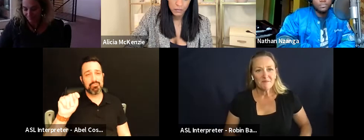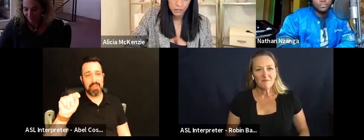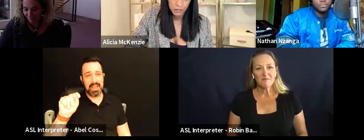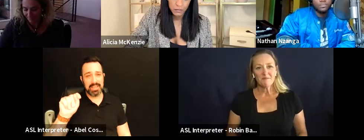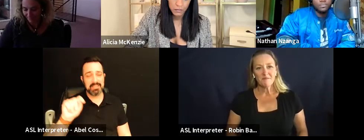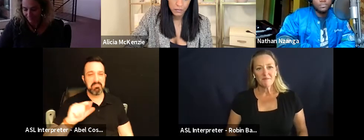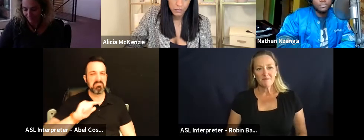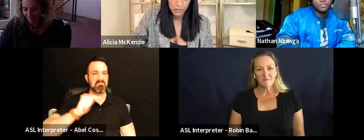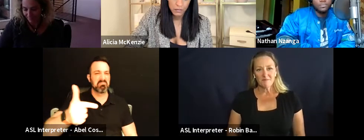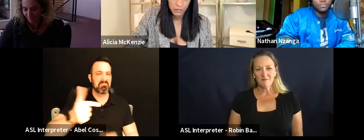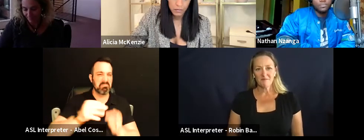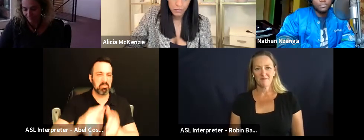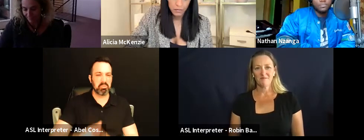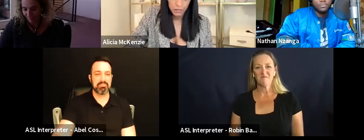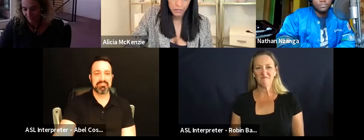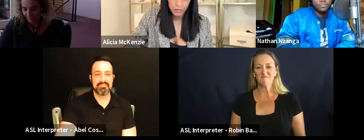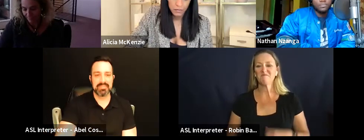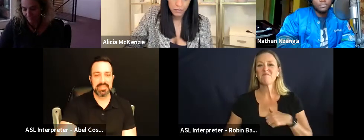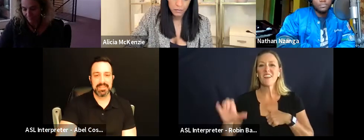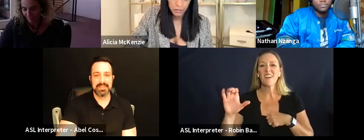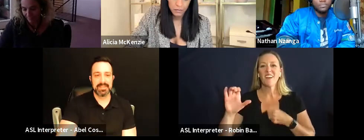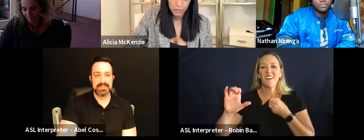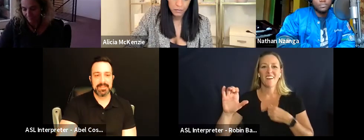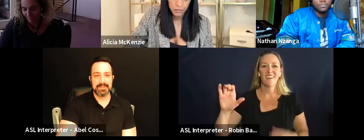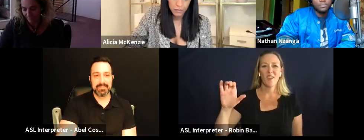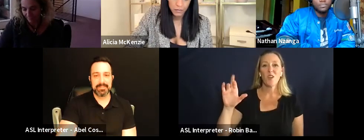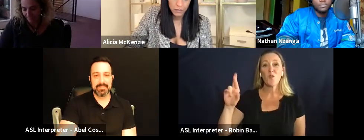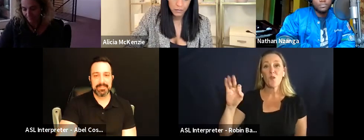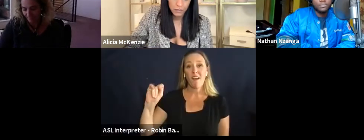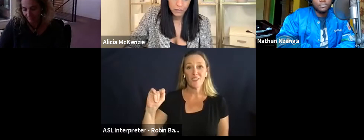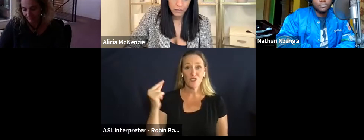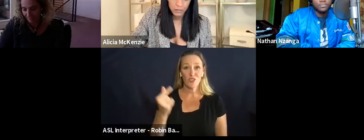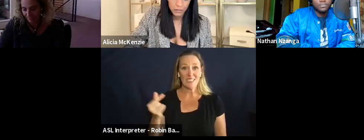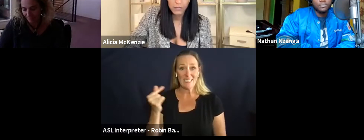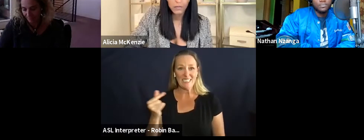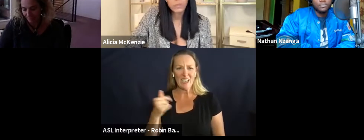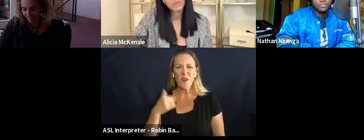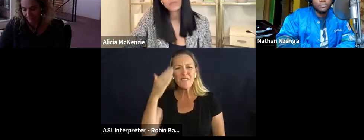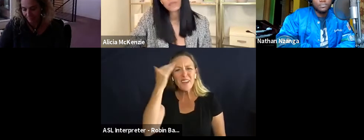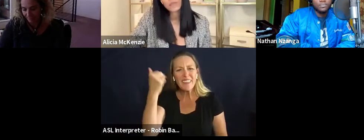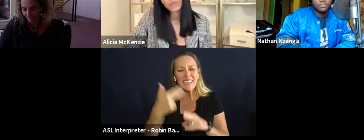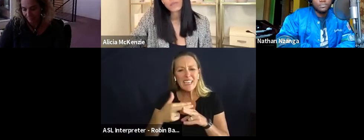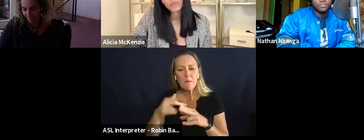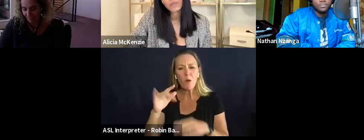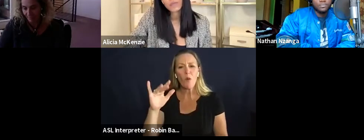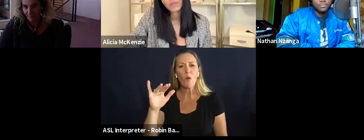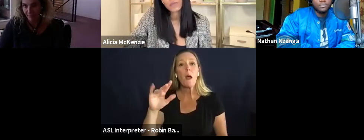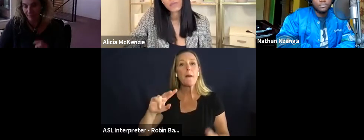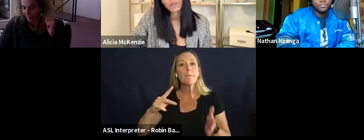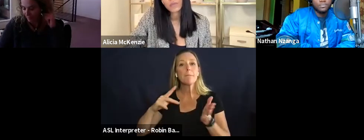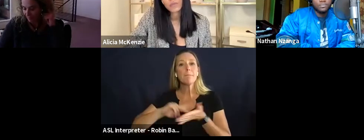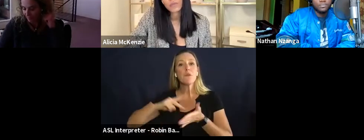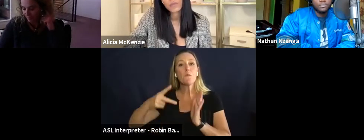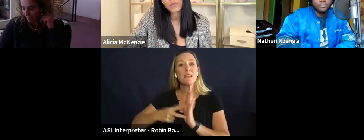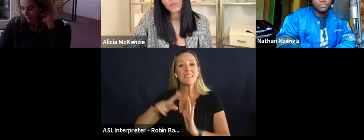g um what else uh oh i'm forgetting the name let me see if i can find oh purpose 360